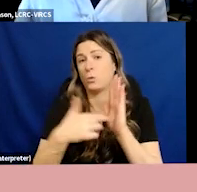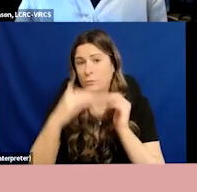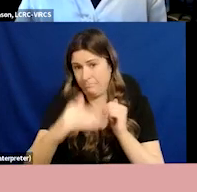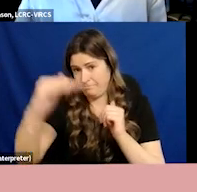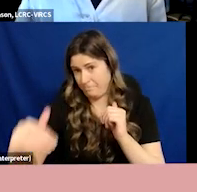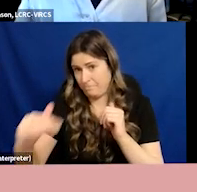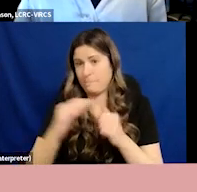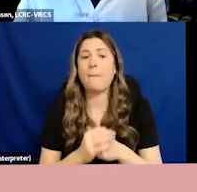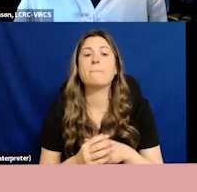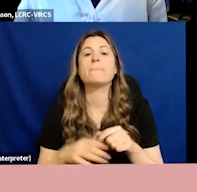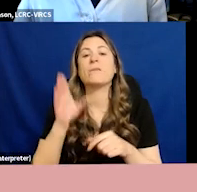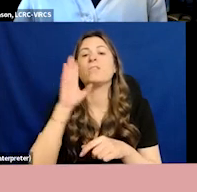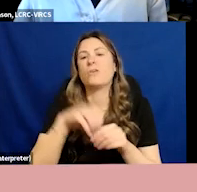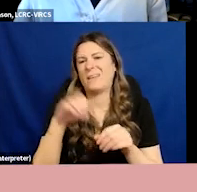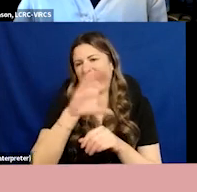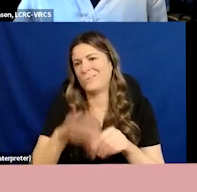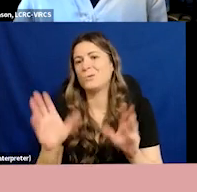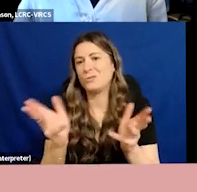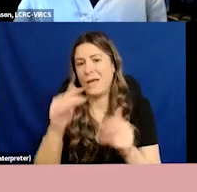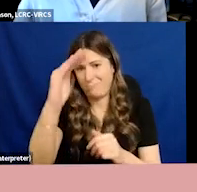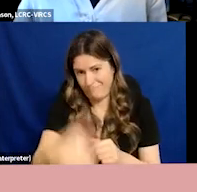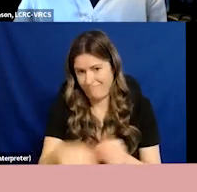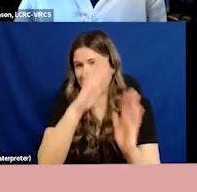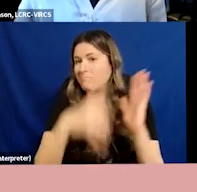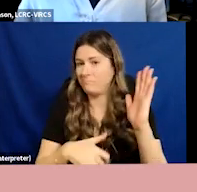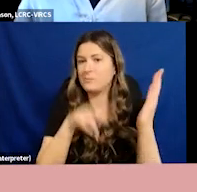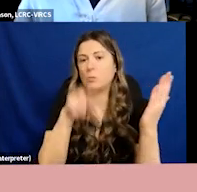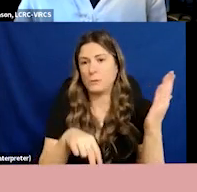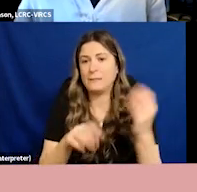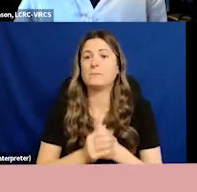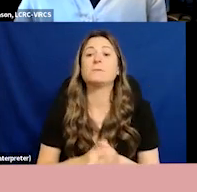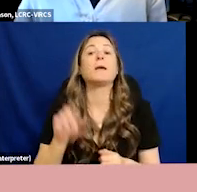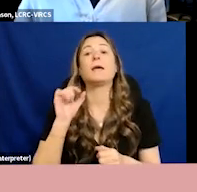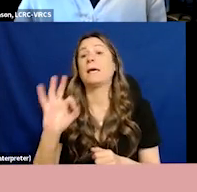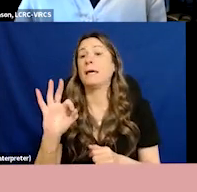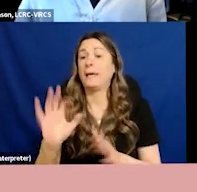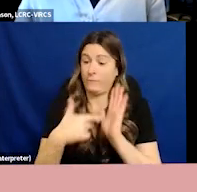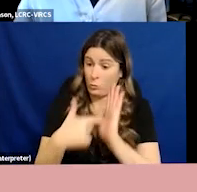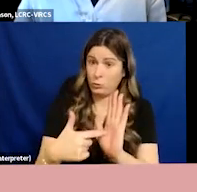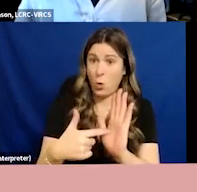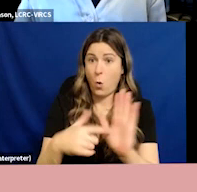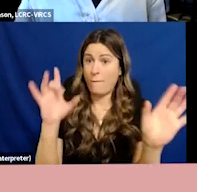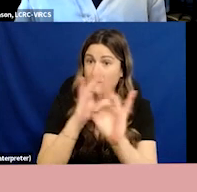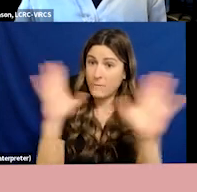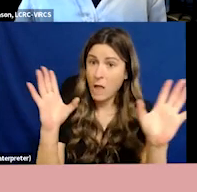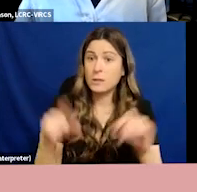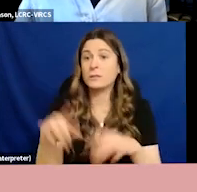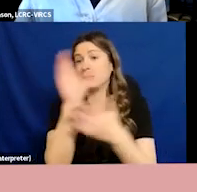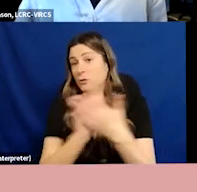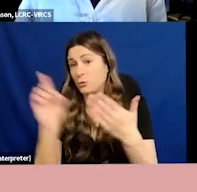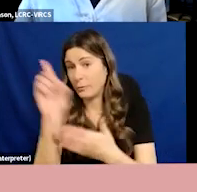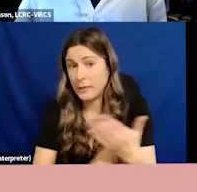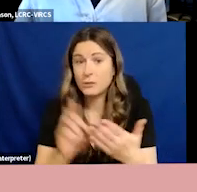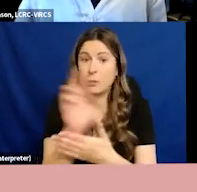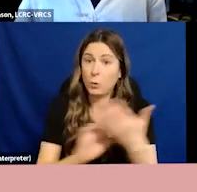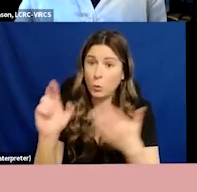chat above all there will be zero tolerance for those who promote violence or discrimination against others anyone who incites harm